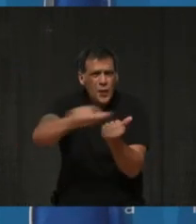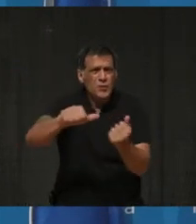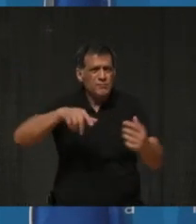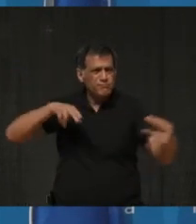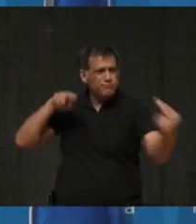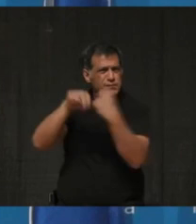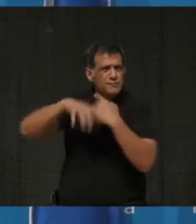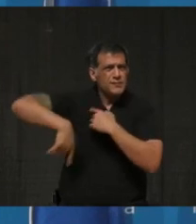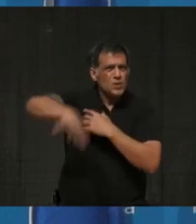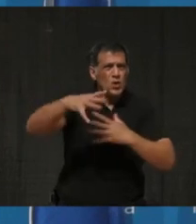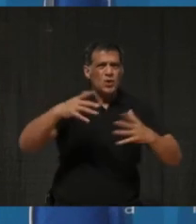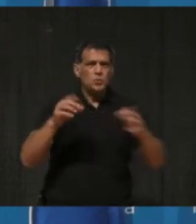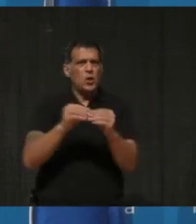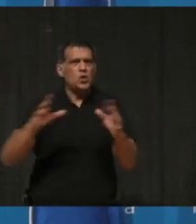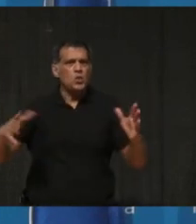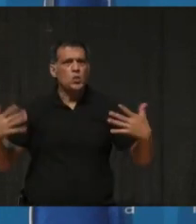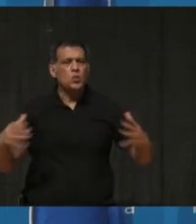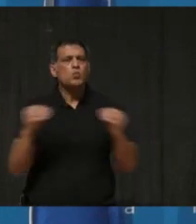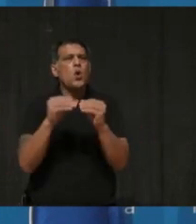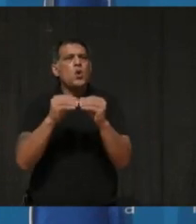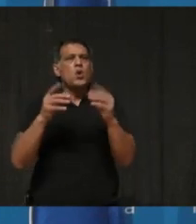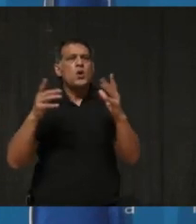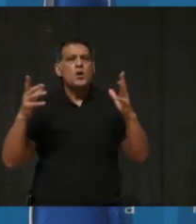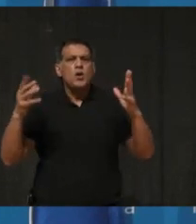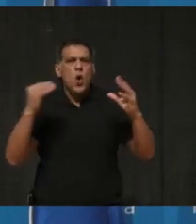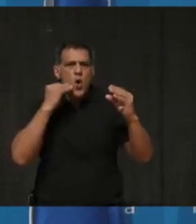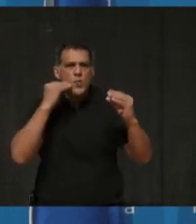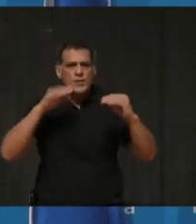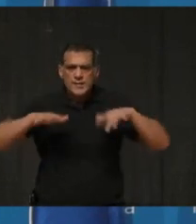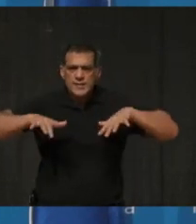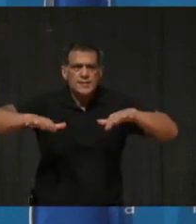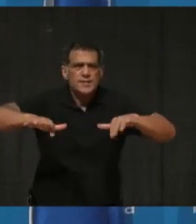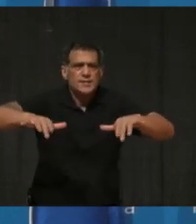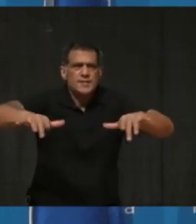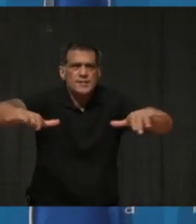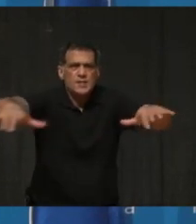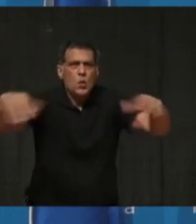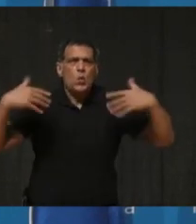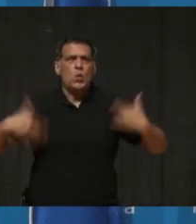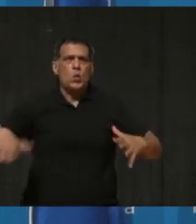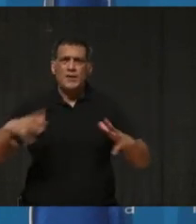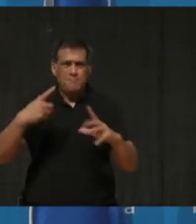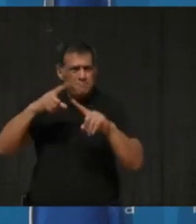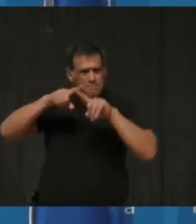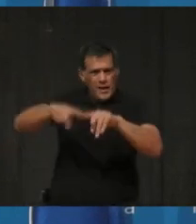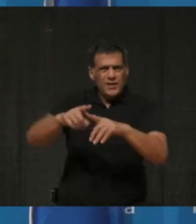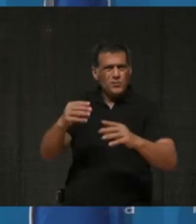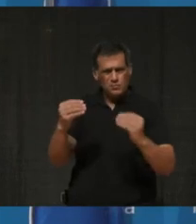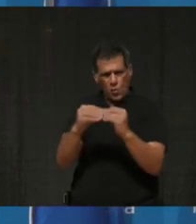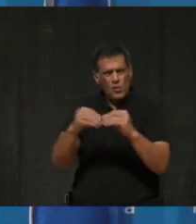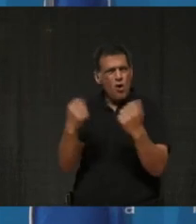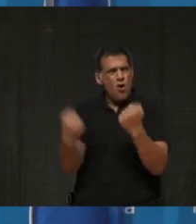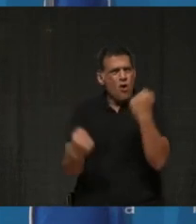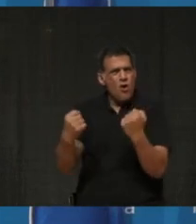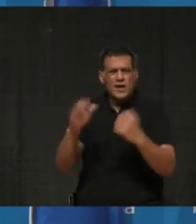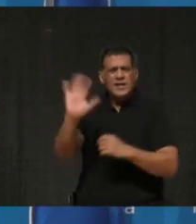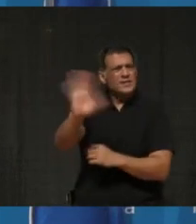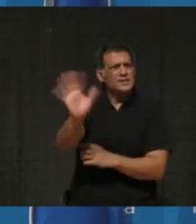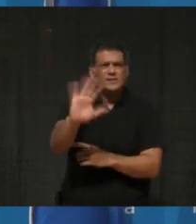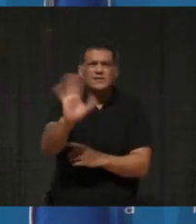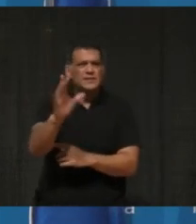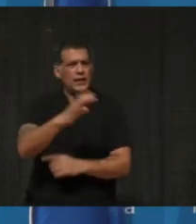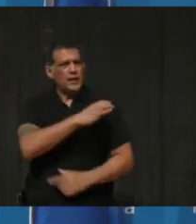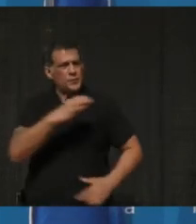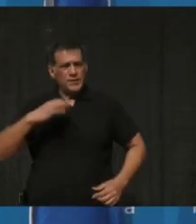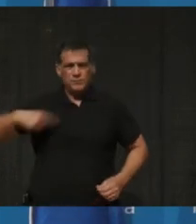encourage residential sprawl and increase our dependency on cars. As a Council, we have been